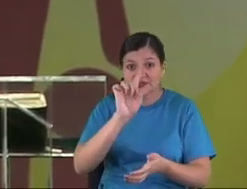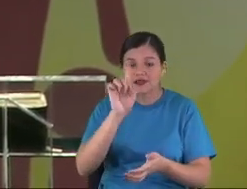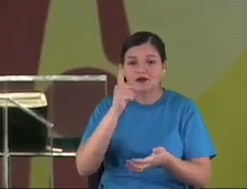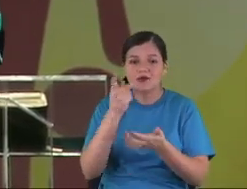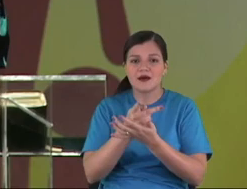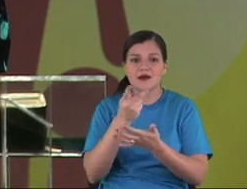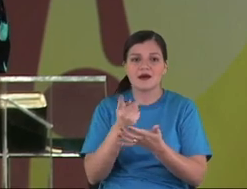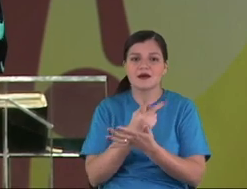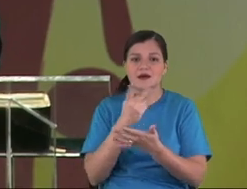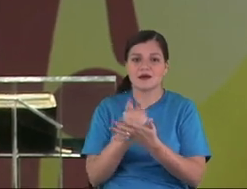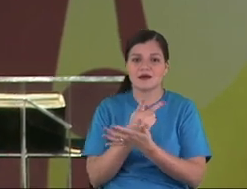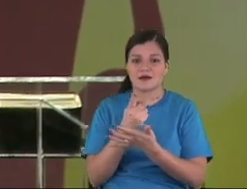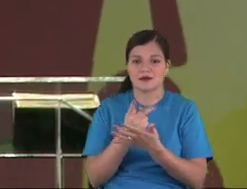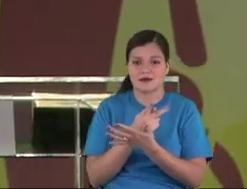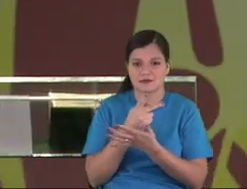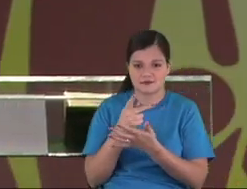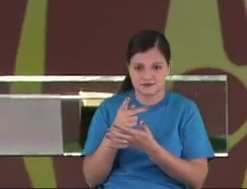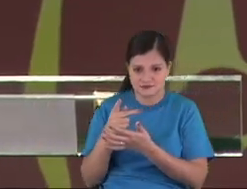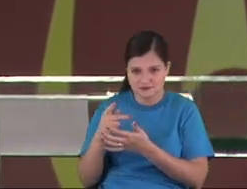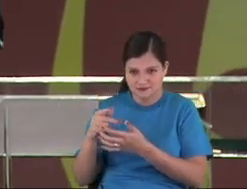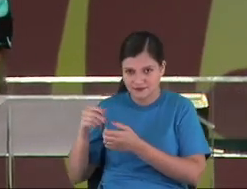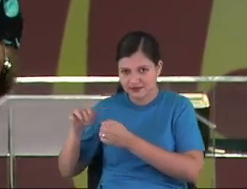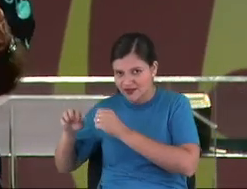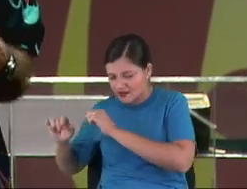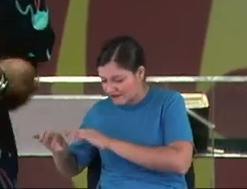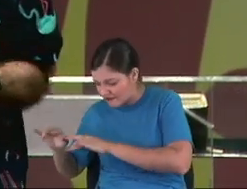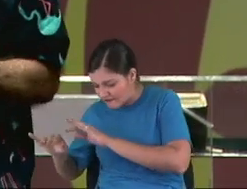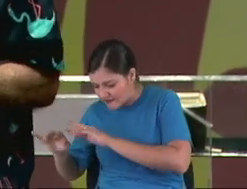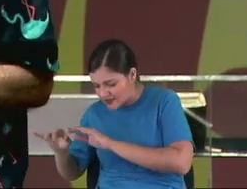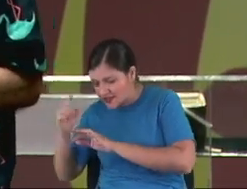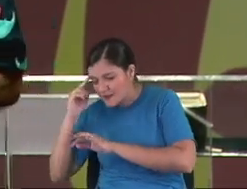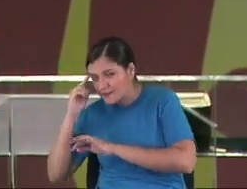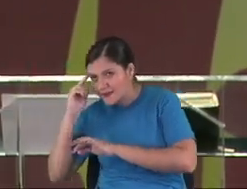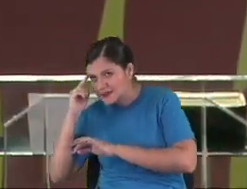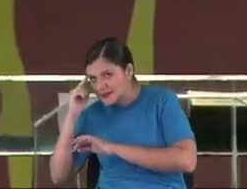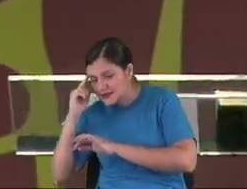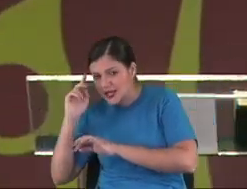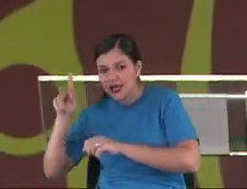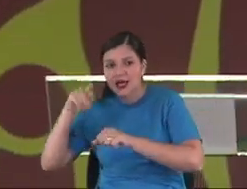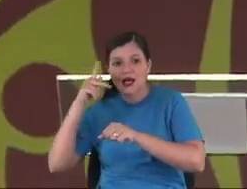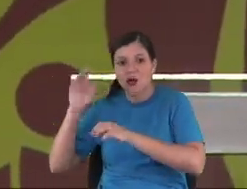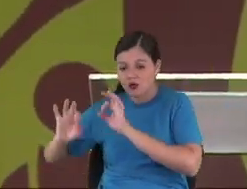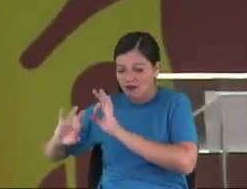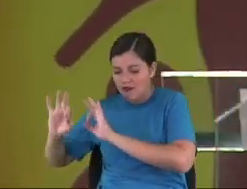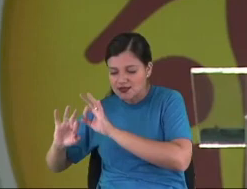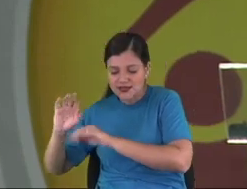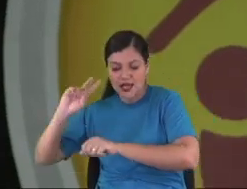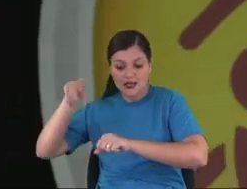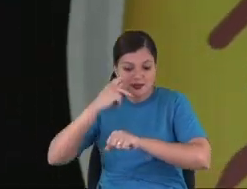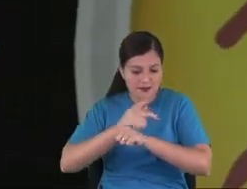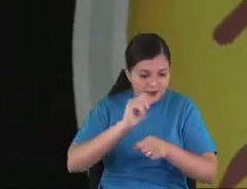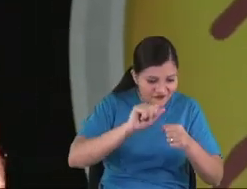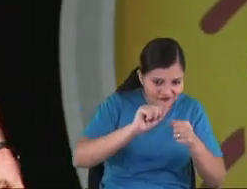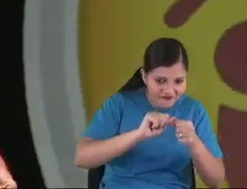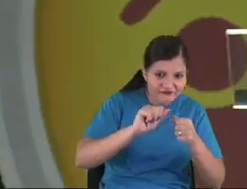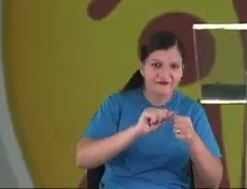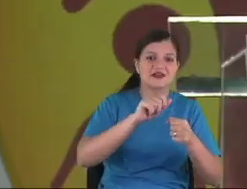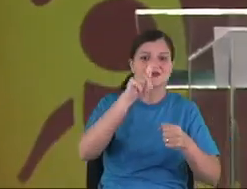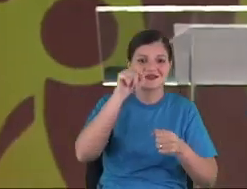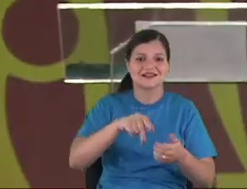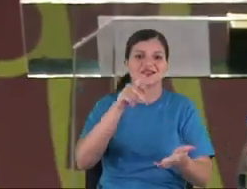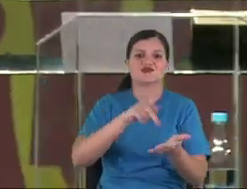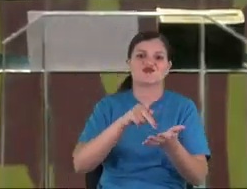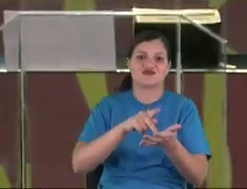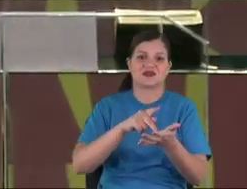and put in the real life. This is the process that the dad needs to